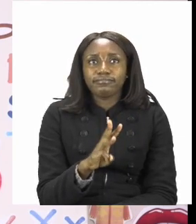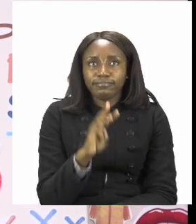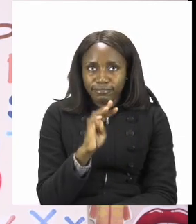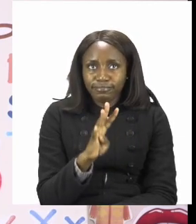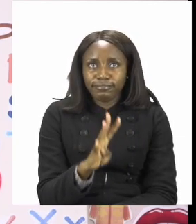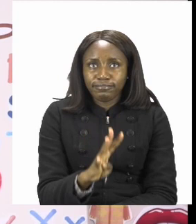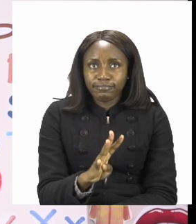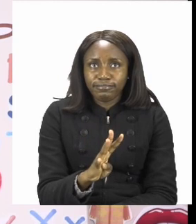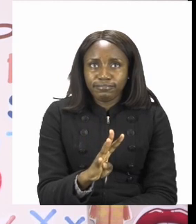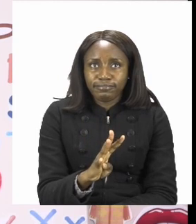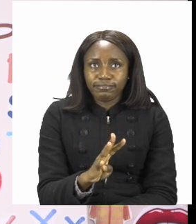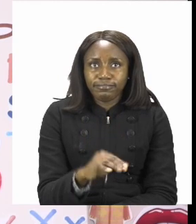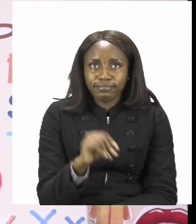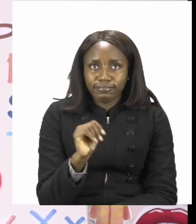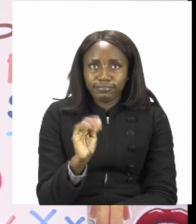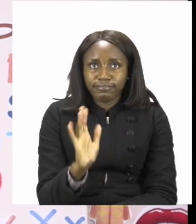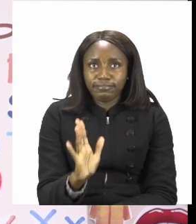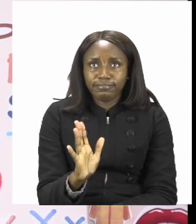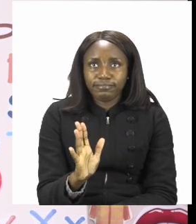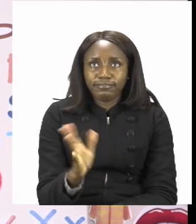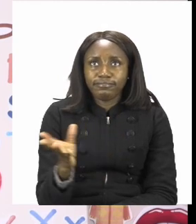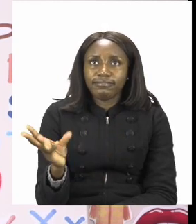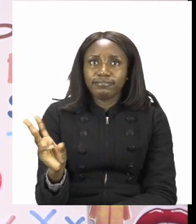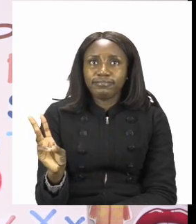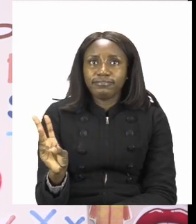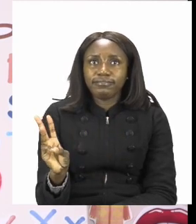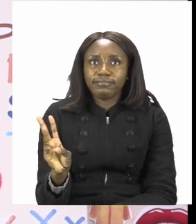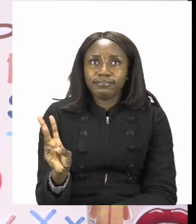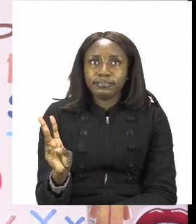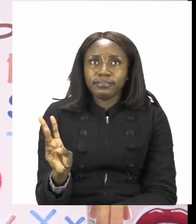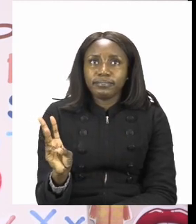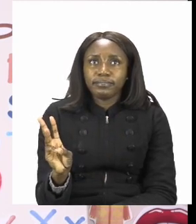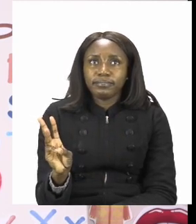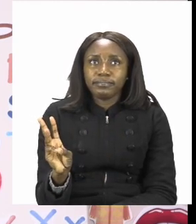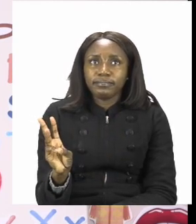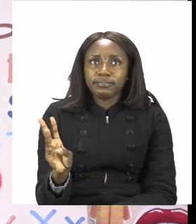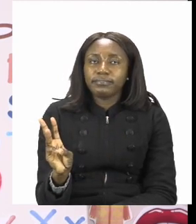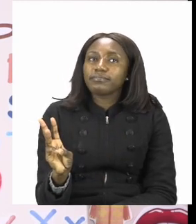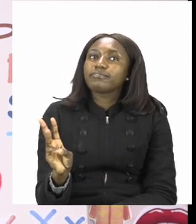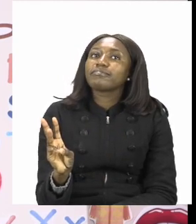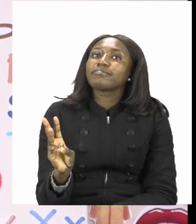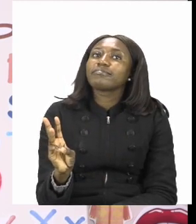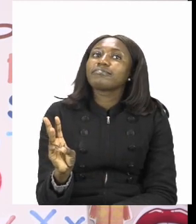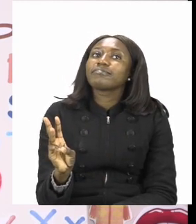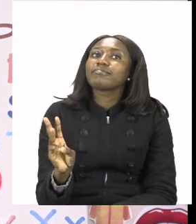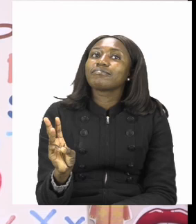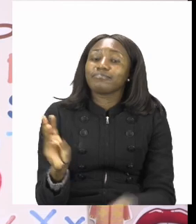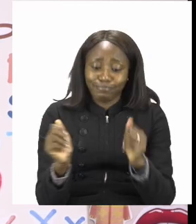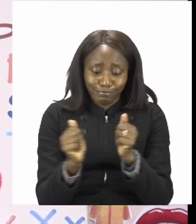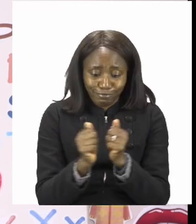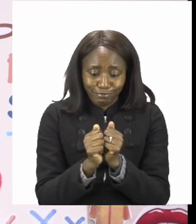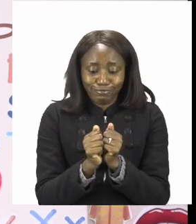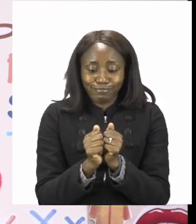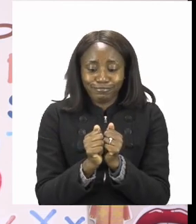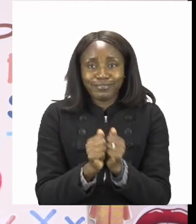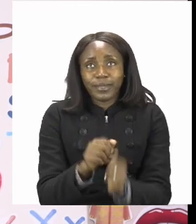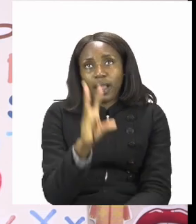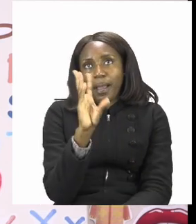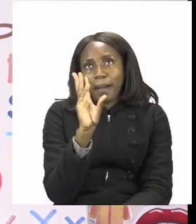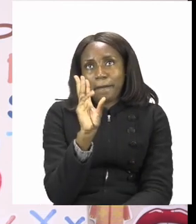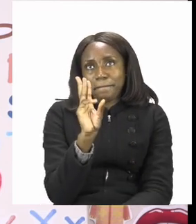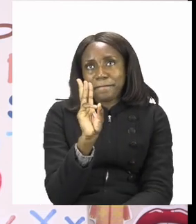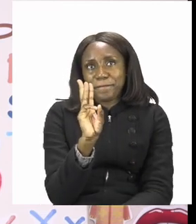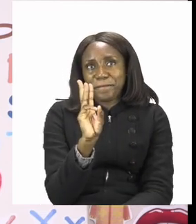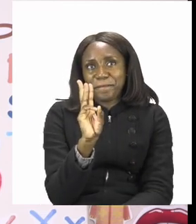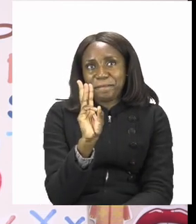four five six. So after adding them all together